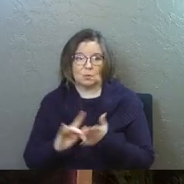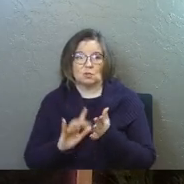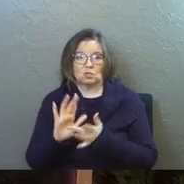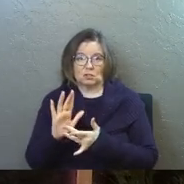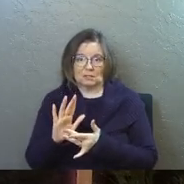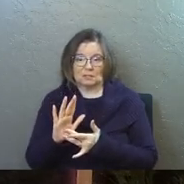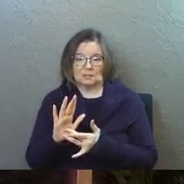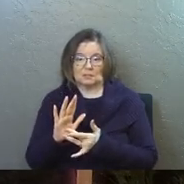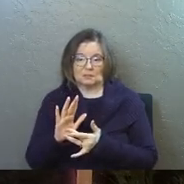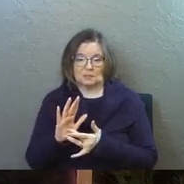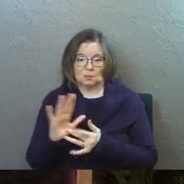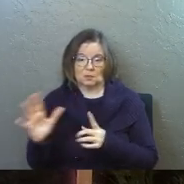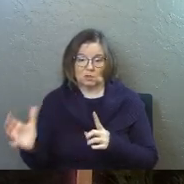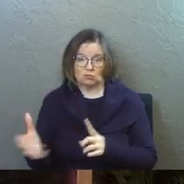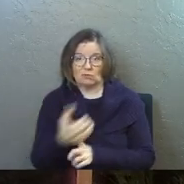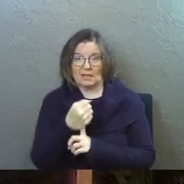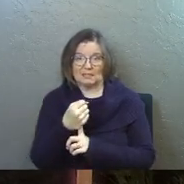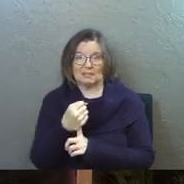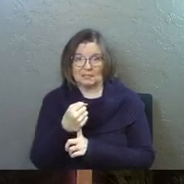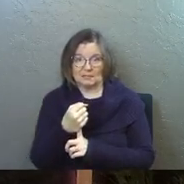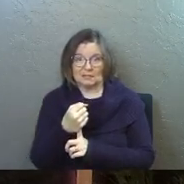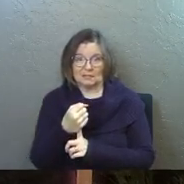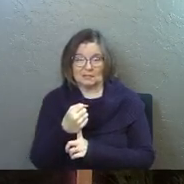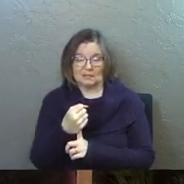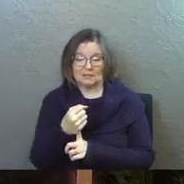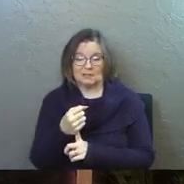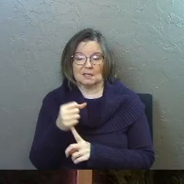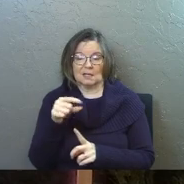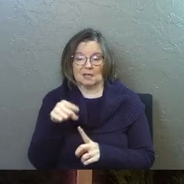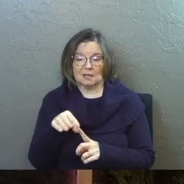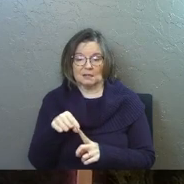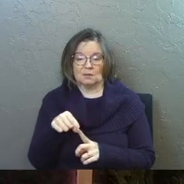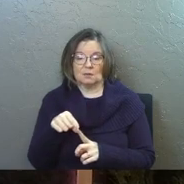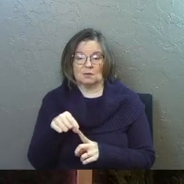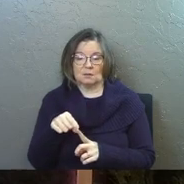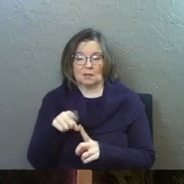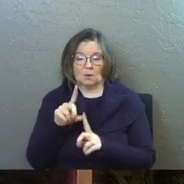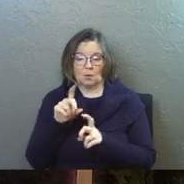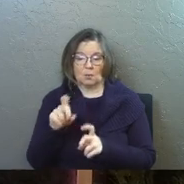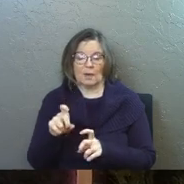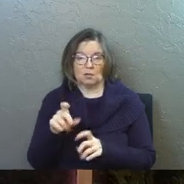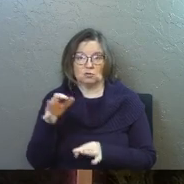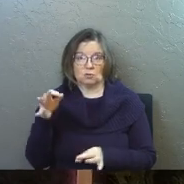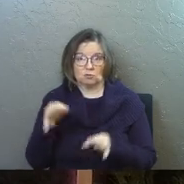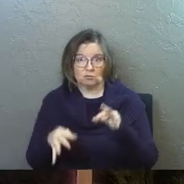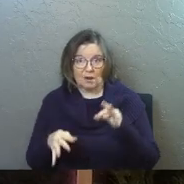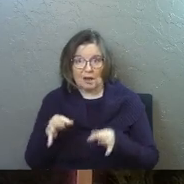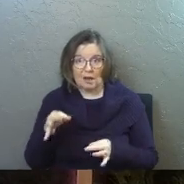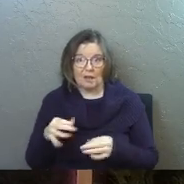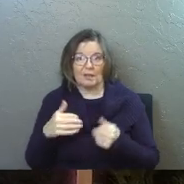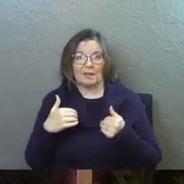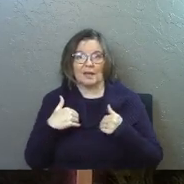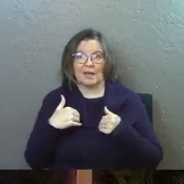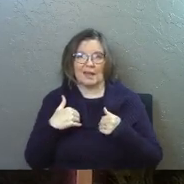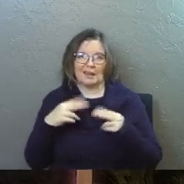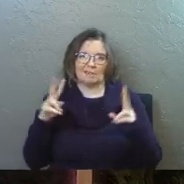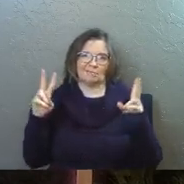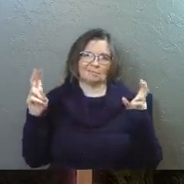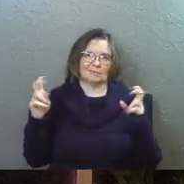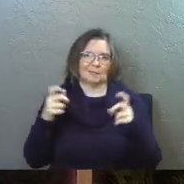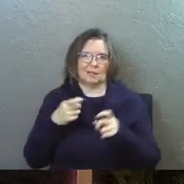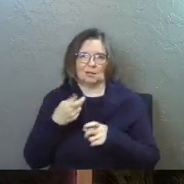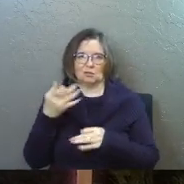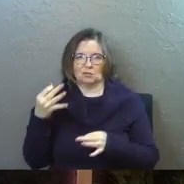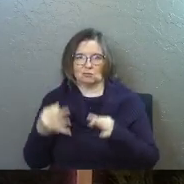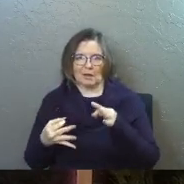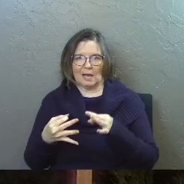Jesus was taken and arrested and he was, uh, taken to his trial. They had a mock trial